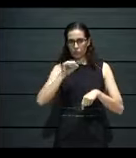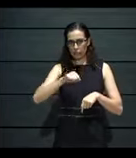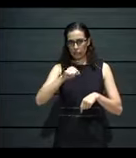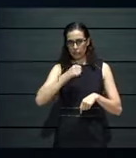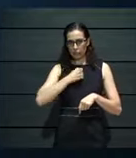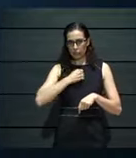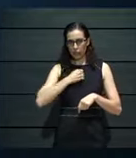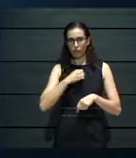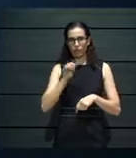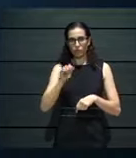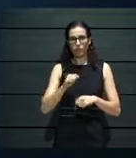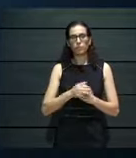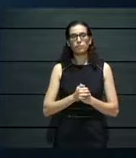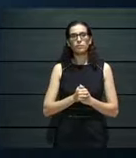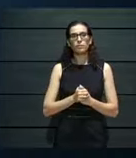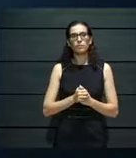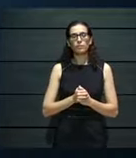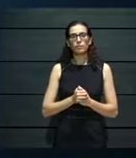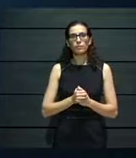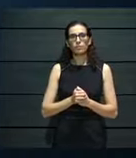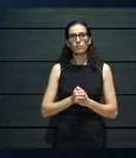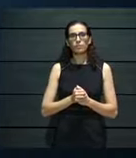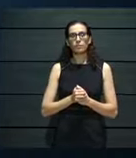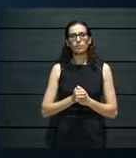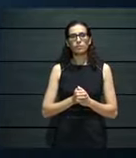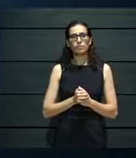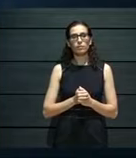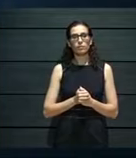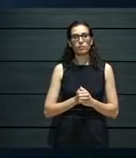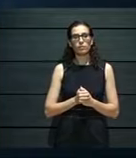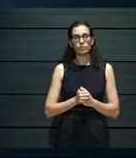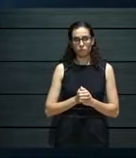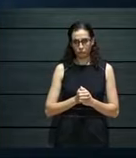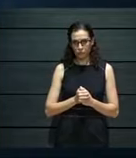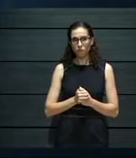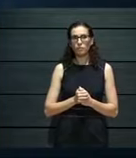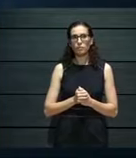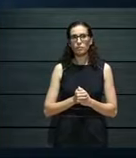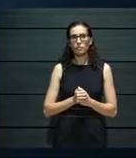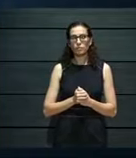something is wrong there. Okay.